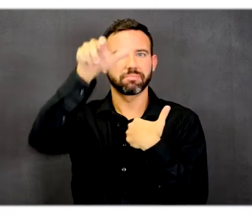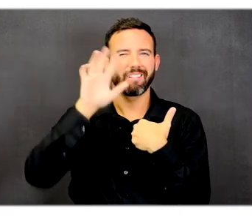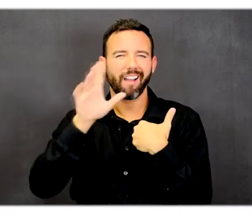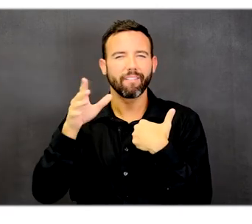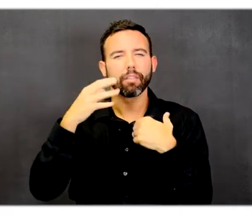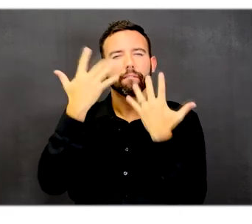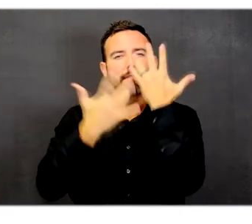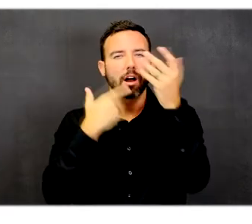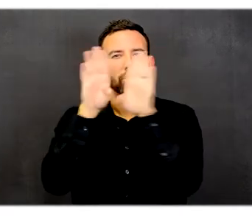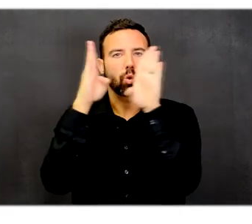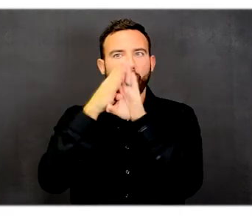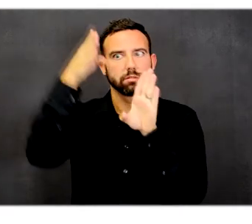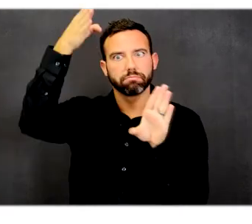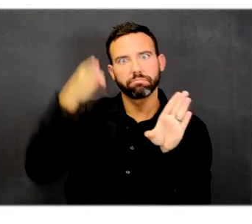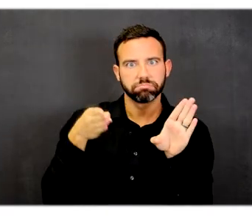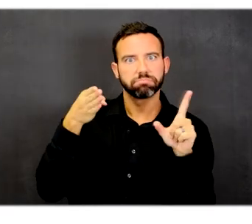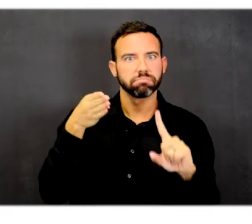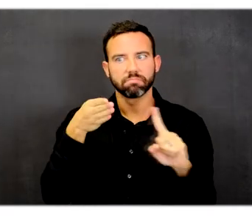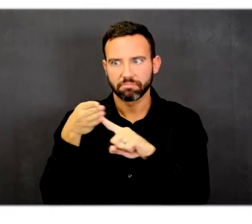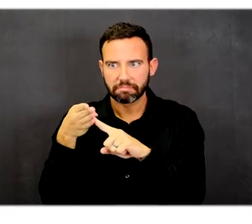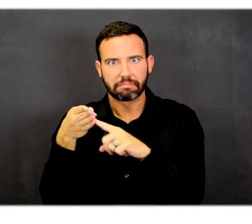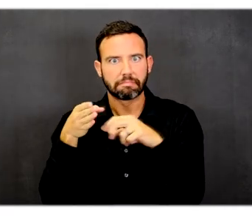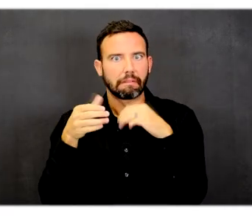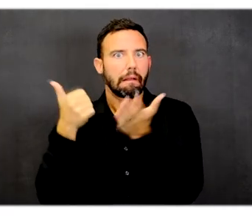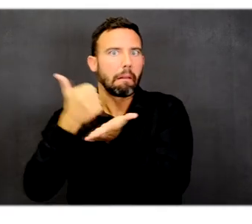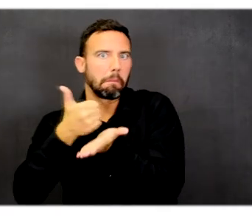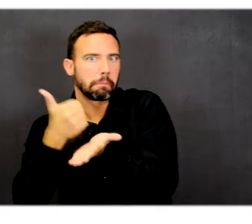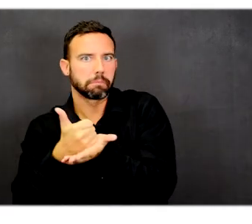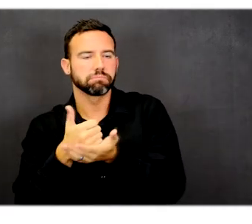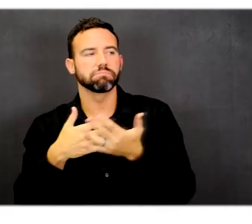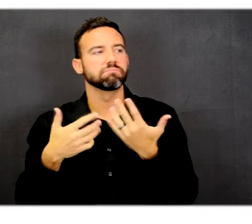within the building during a storm or emergency situation.